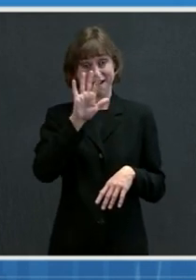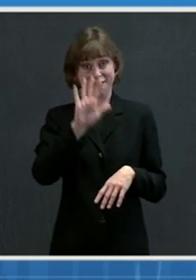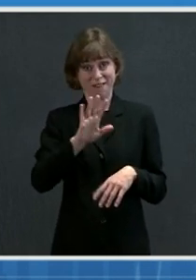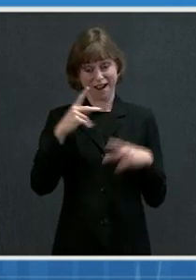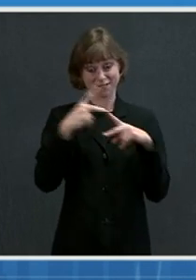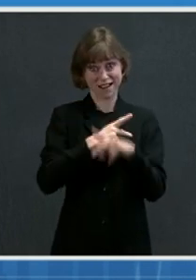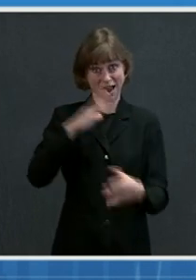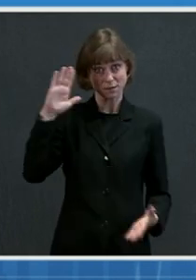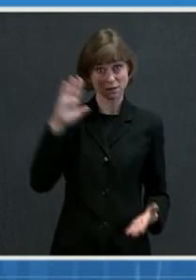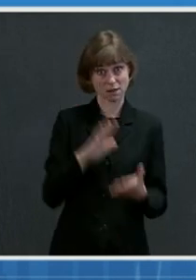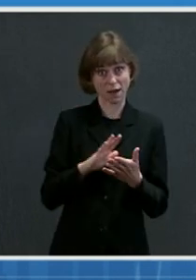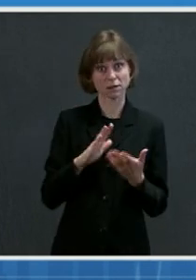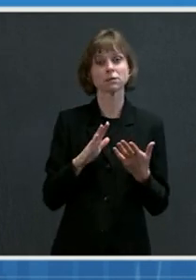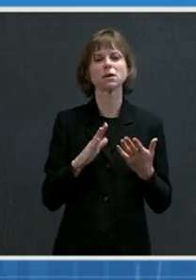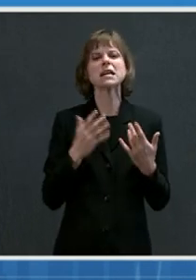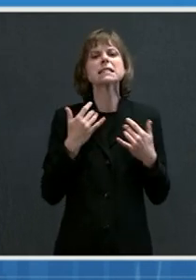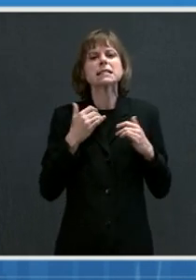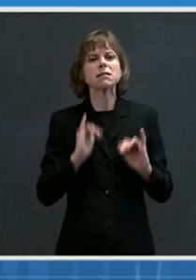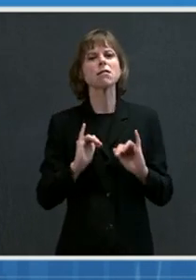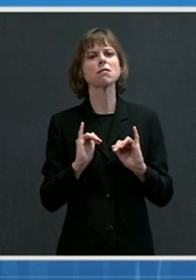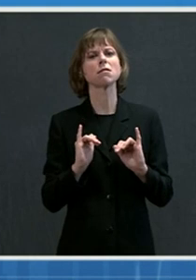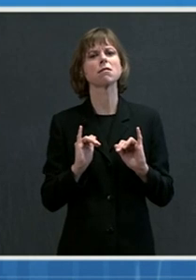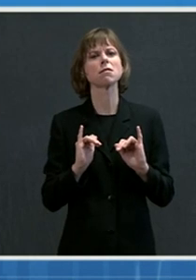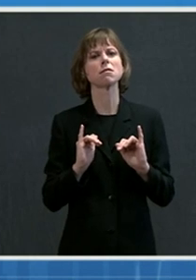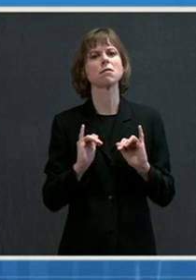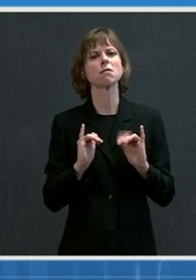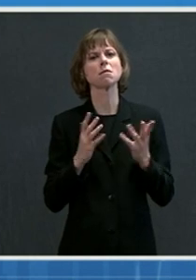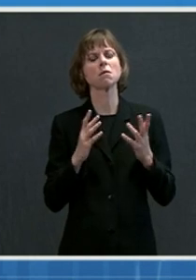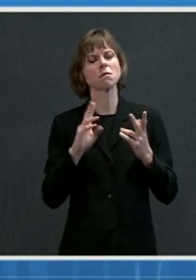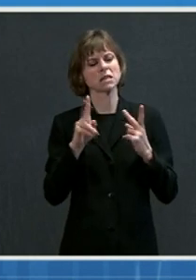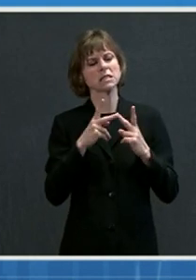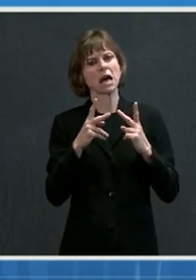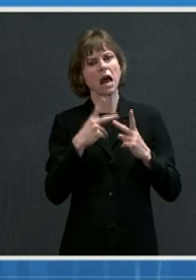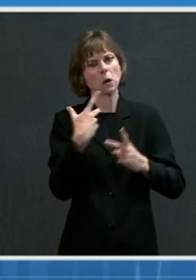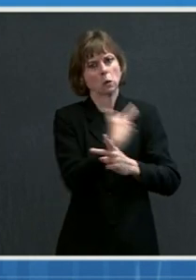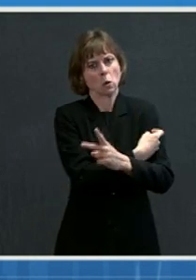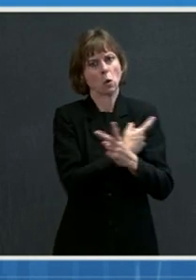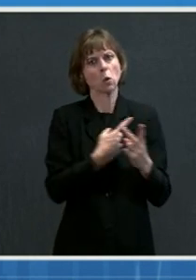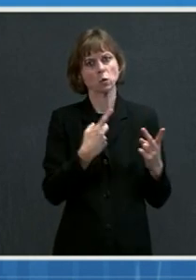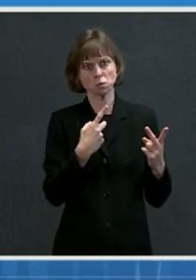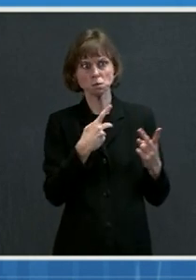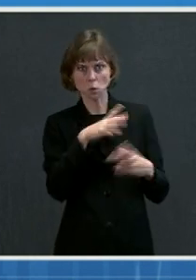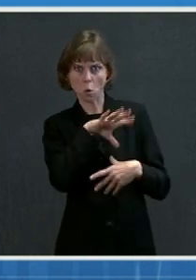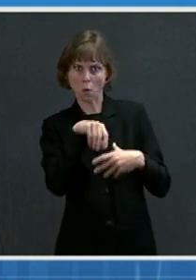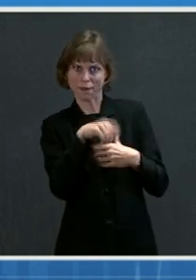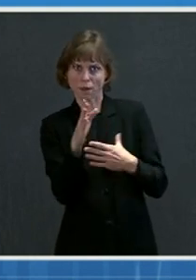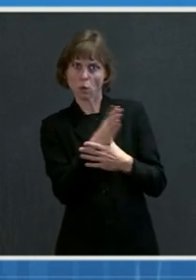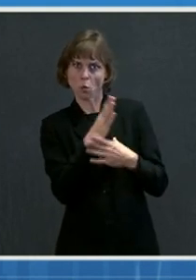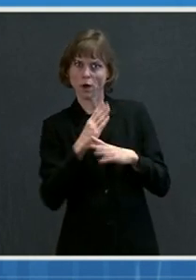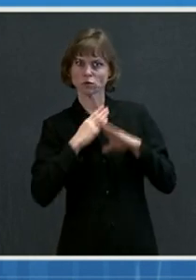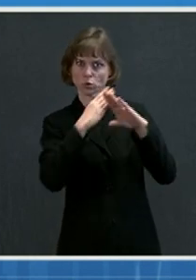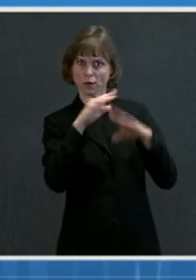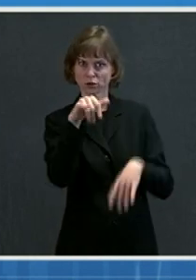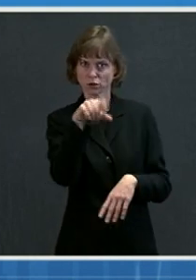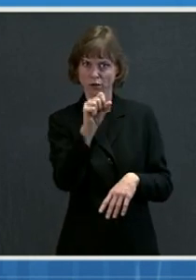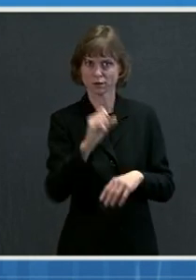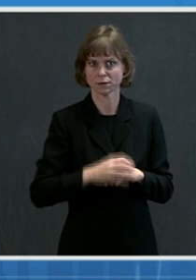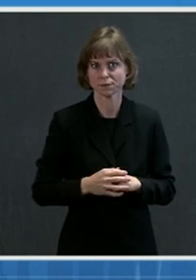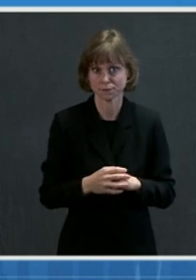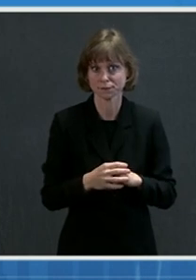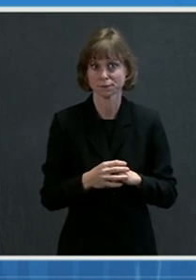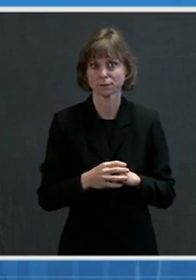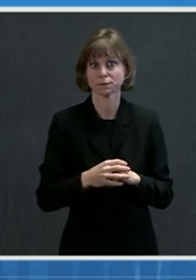still keeps you with the second dose well within the protective range. Next slide.